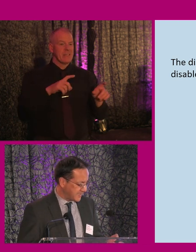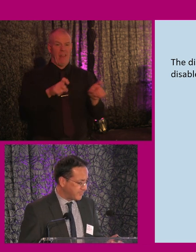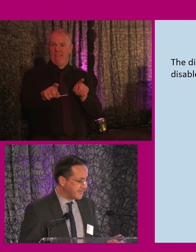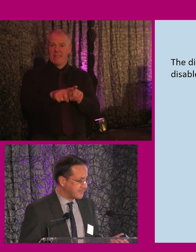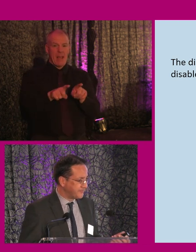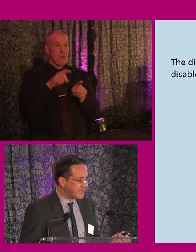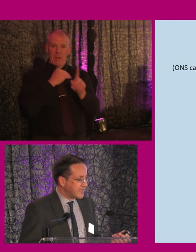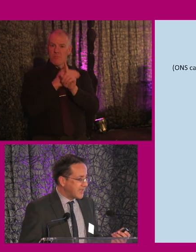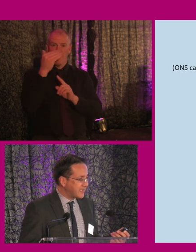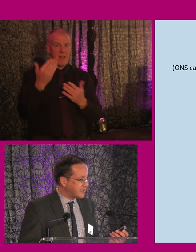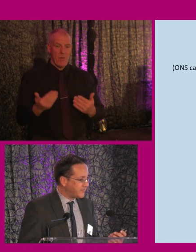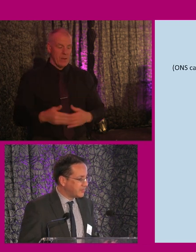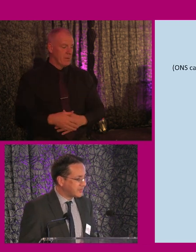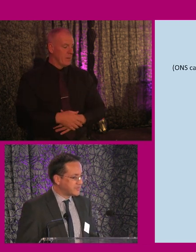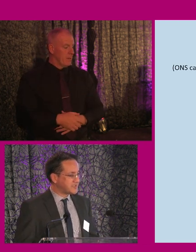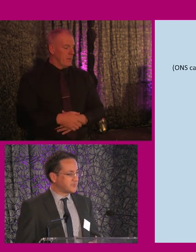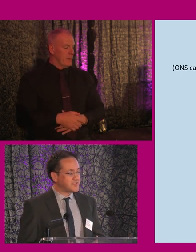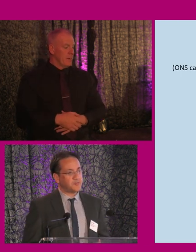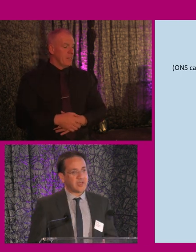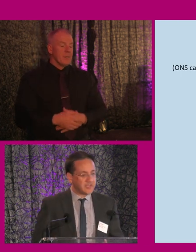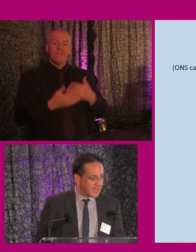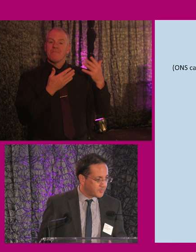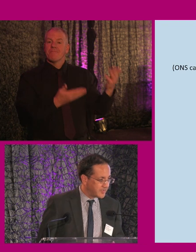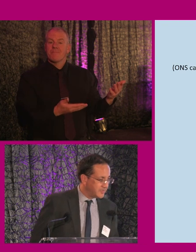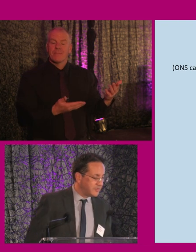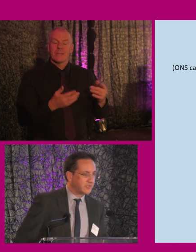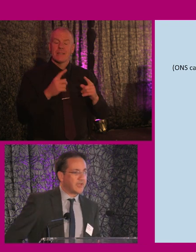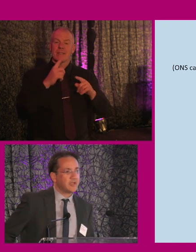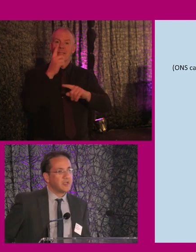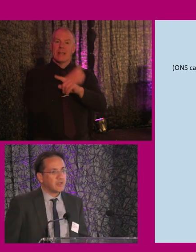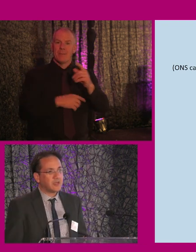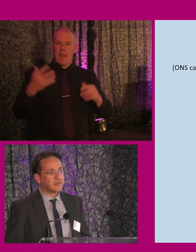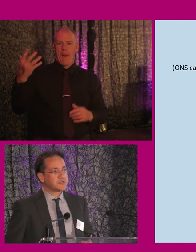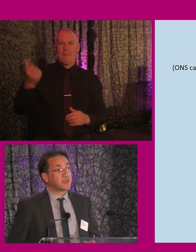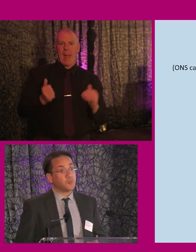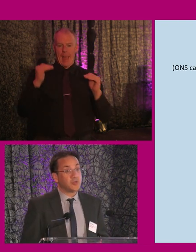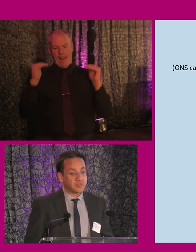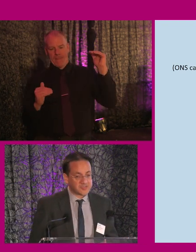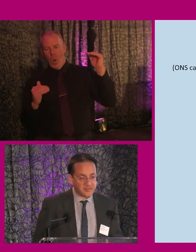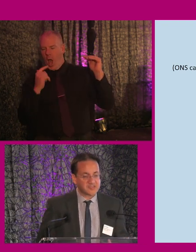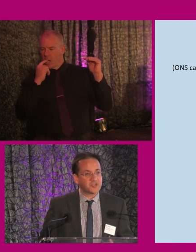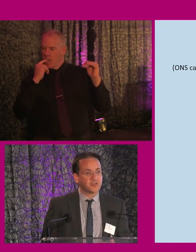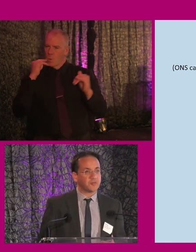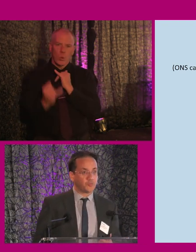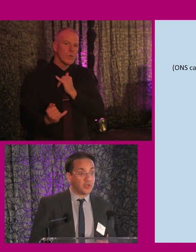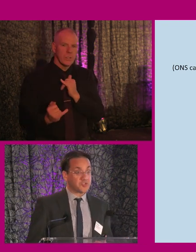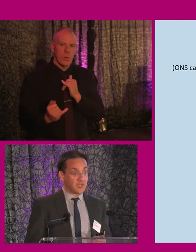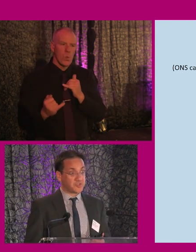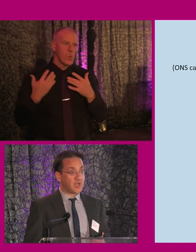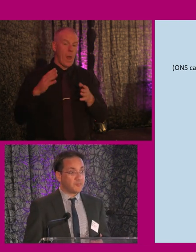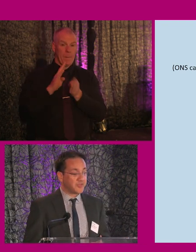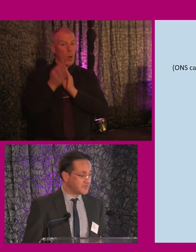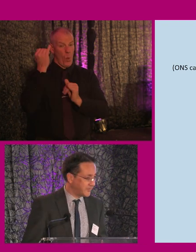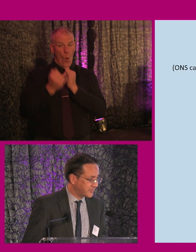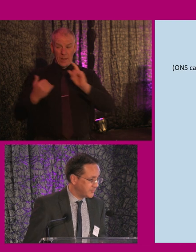things getting better. And if you look at the disability pay gap in the UK, this is even worse. So this has actually got worse